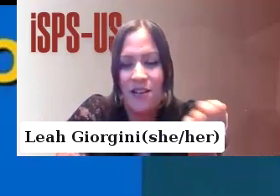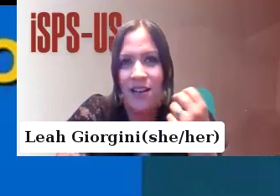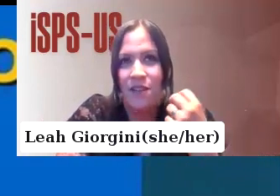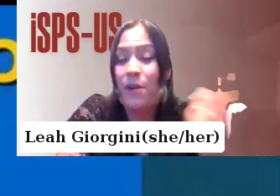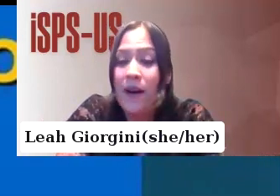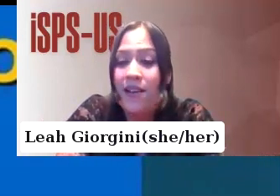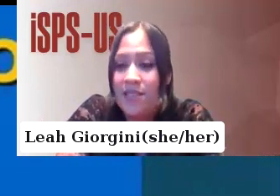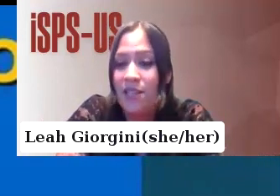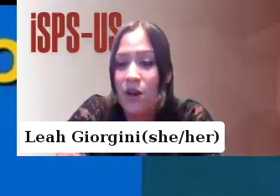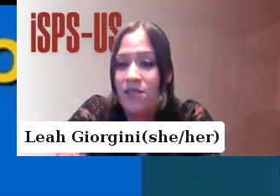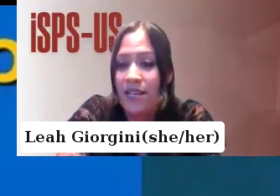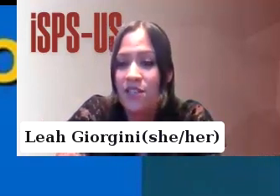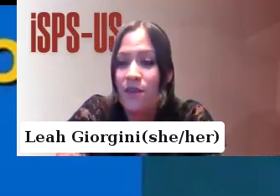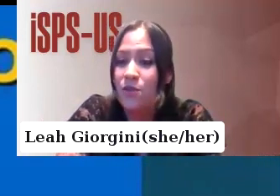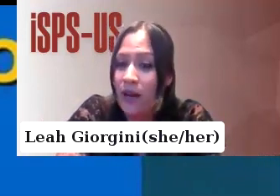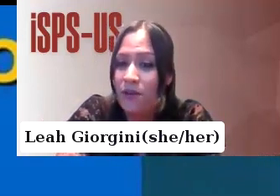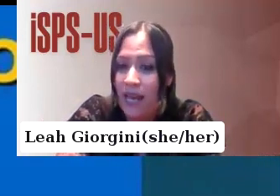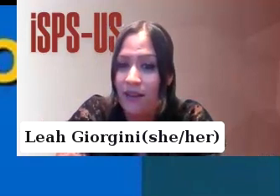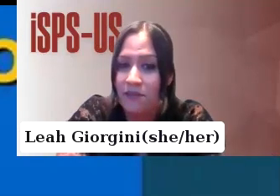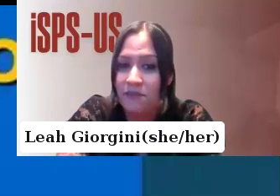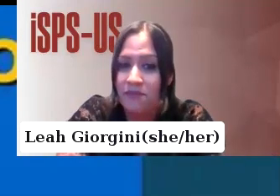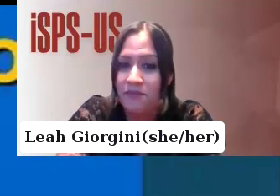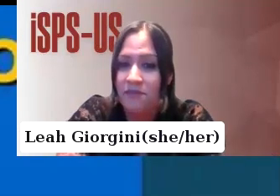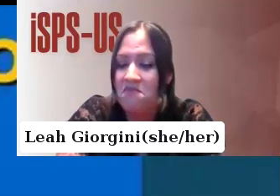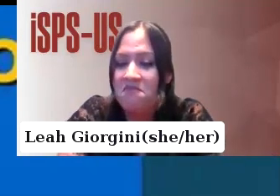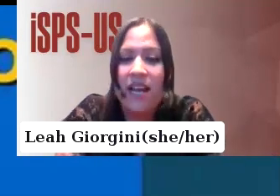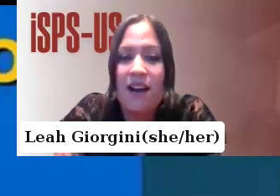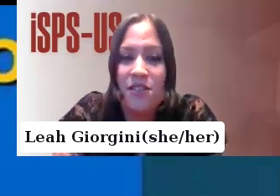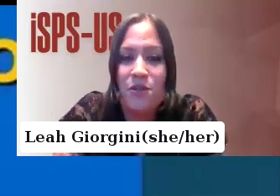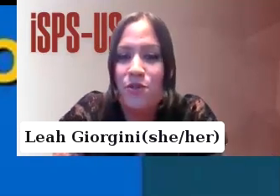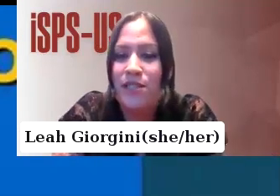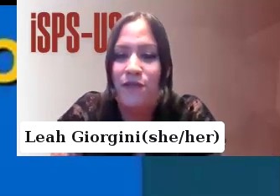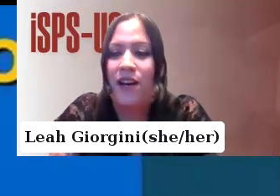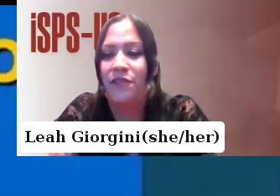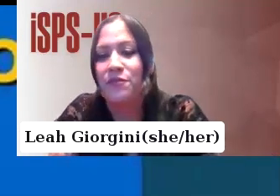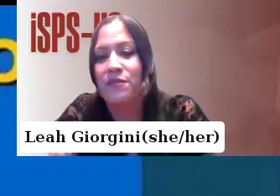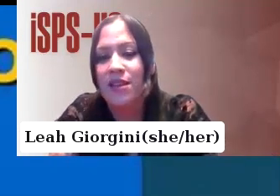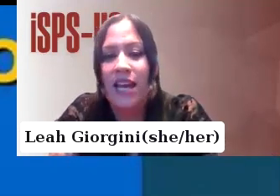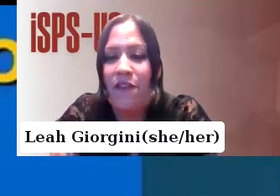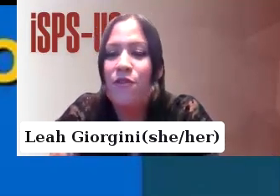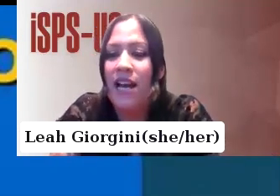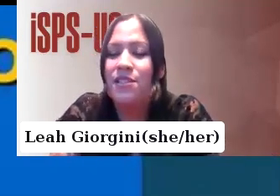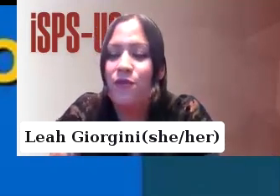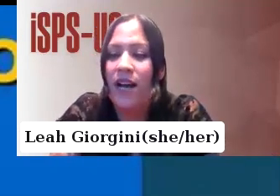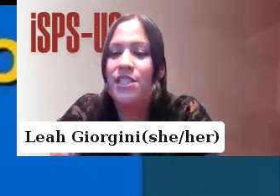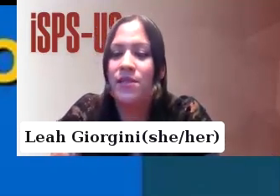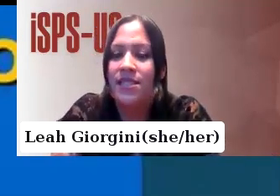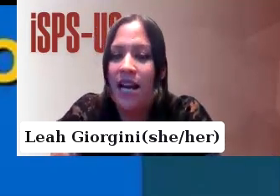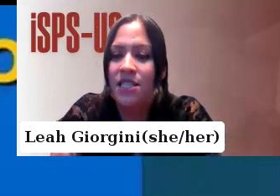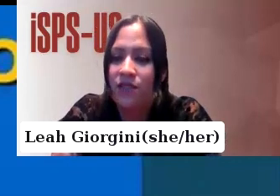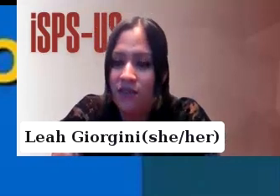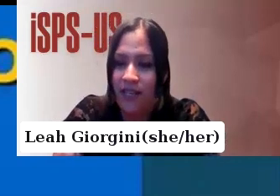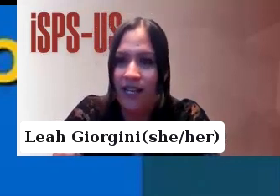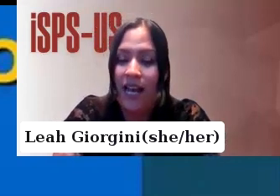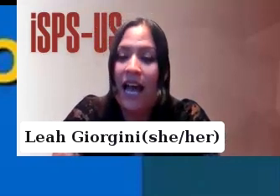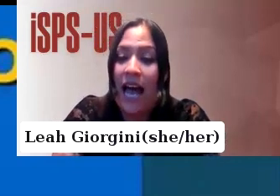are very pertinent in the context of mental health care. Like Article 25, everyone has the right to